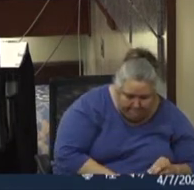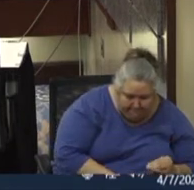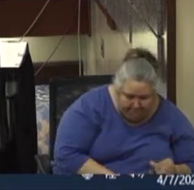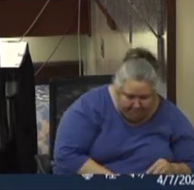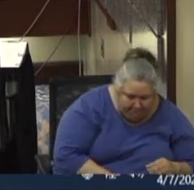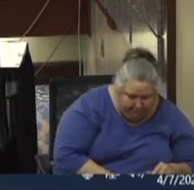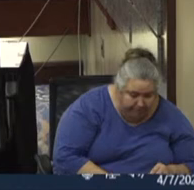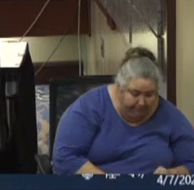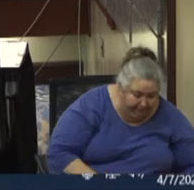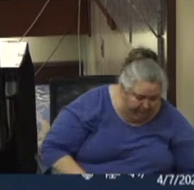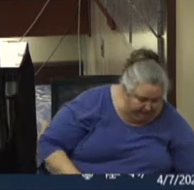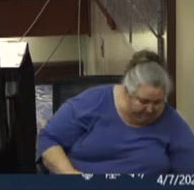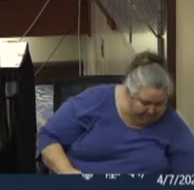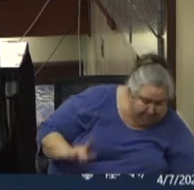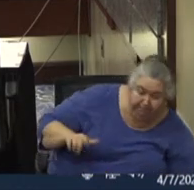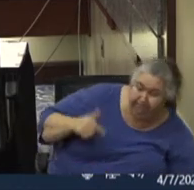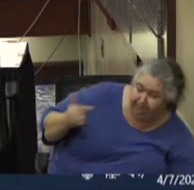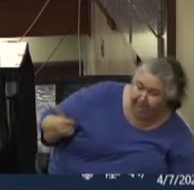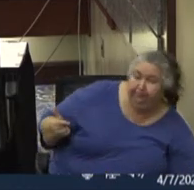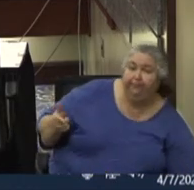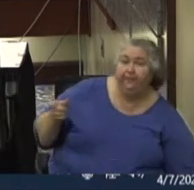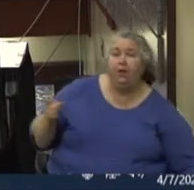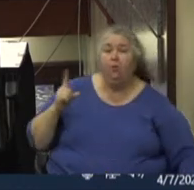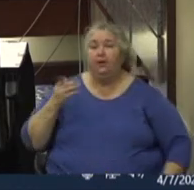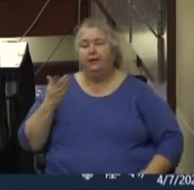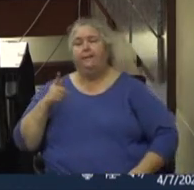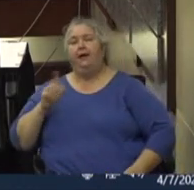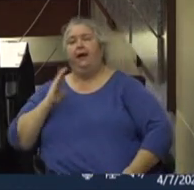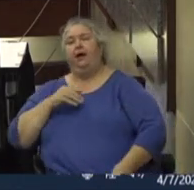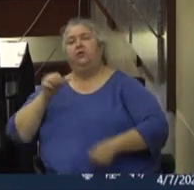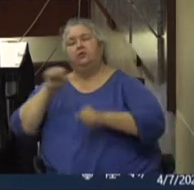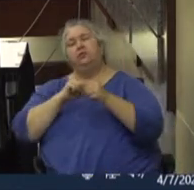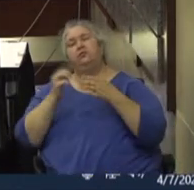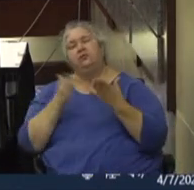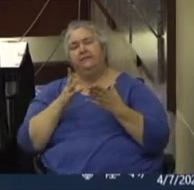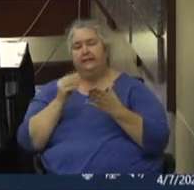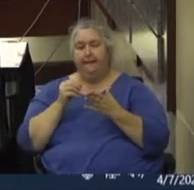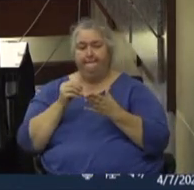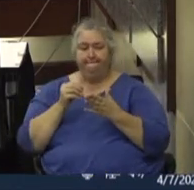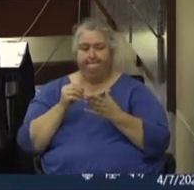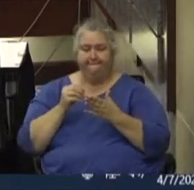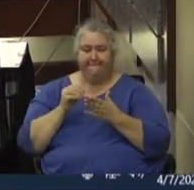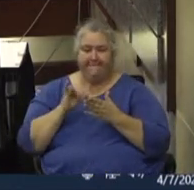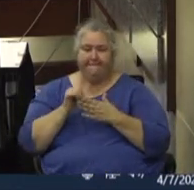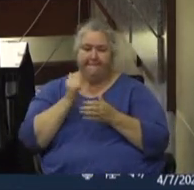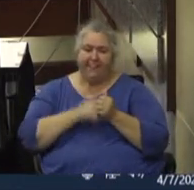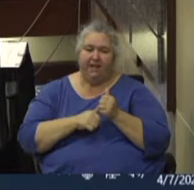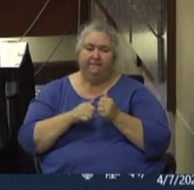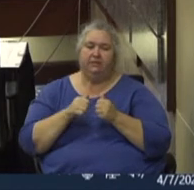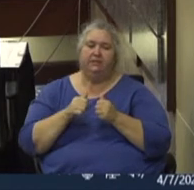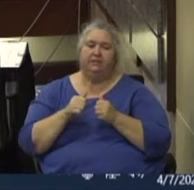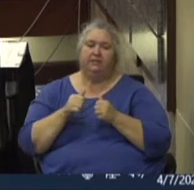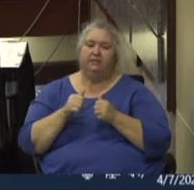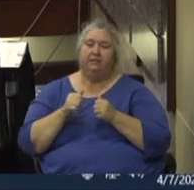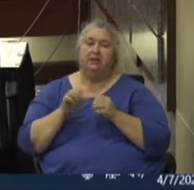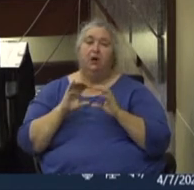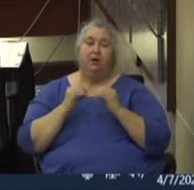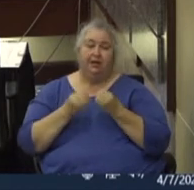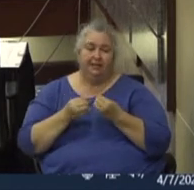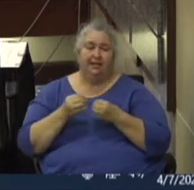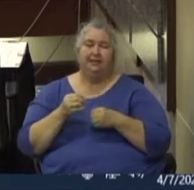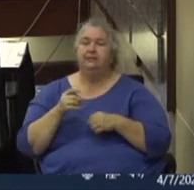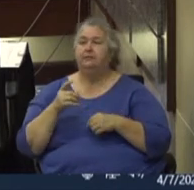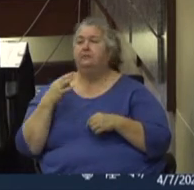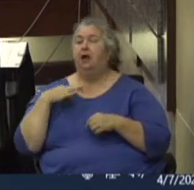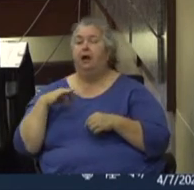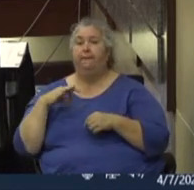services and education is that every single organization is operating as a a a nonprofit business,